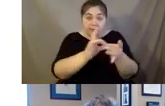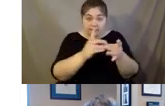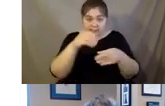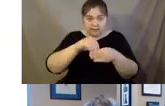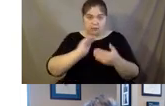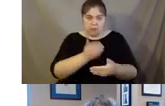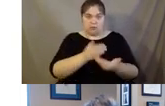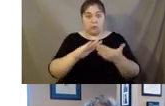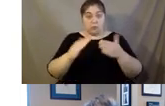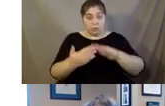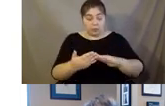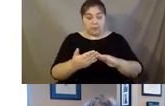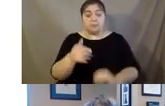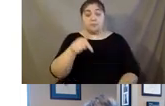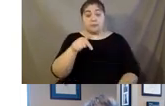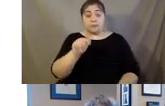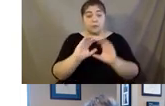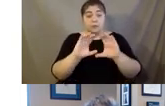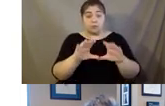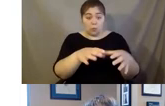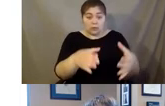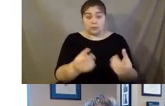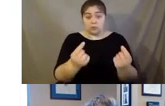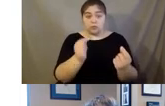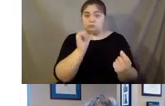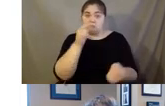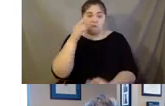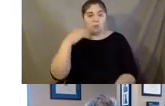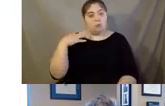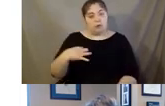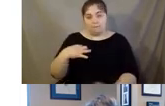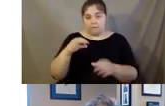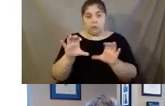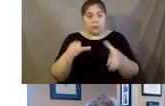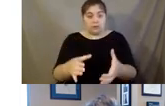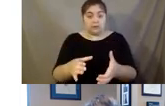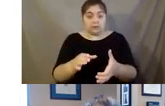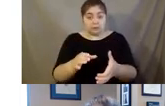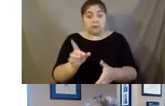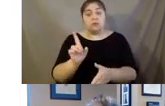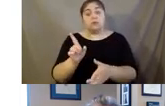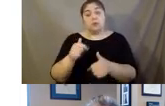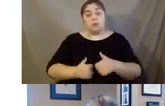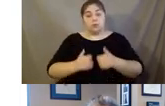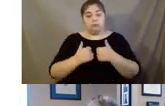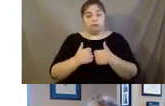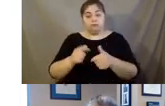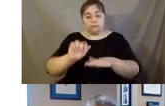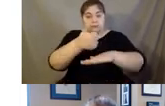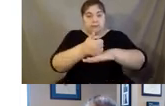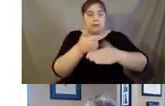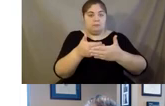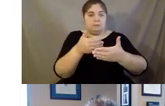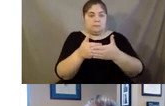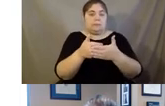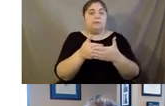interfaith works is a nonprofit, um, human services organization. We're located in, near downtown Syracuse on James street.